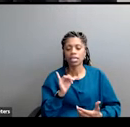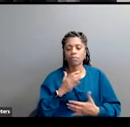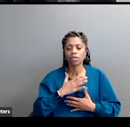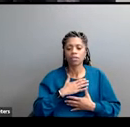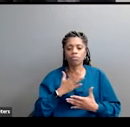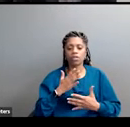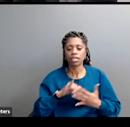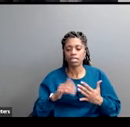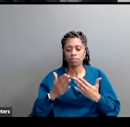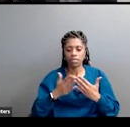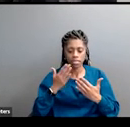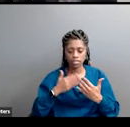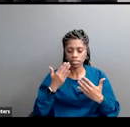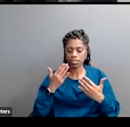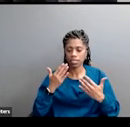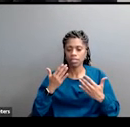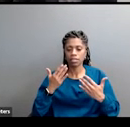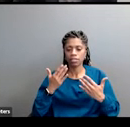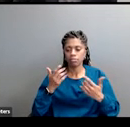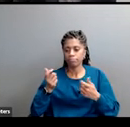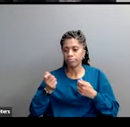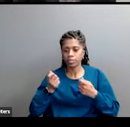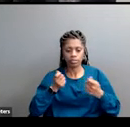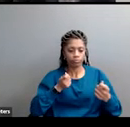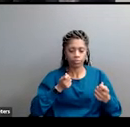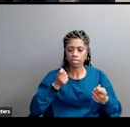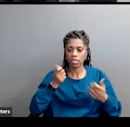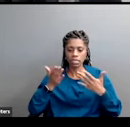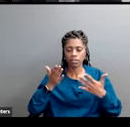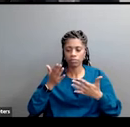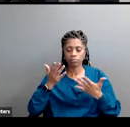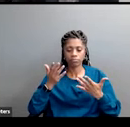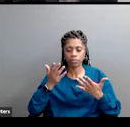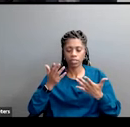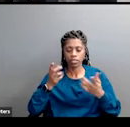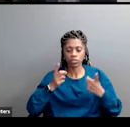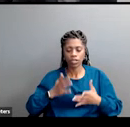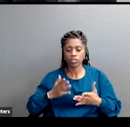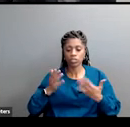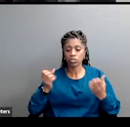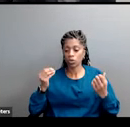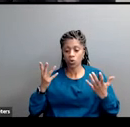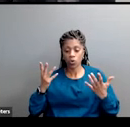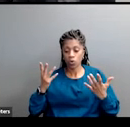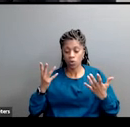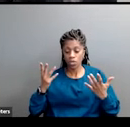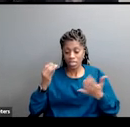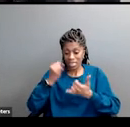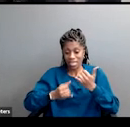pushed or pulled in either direction. They often respond to whoever spoke with them last.